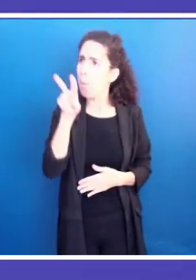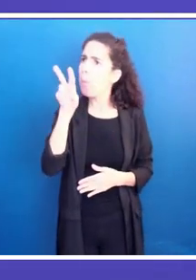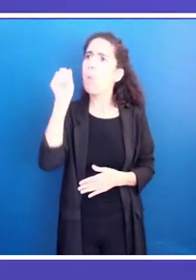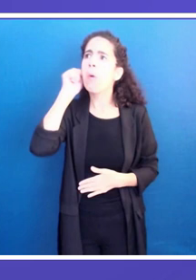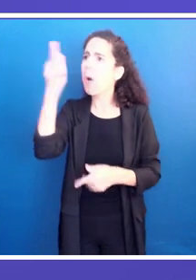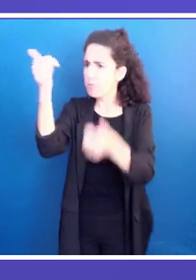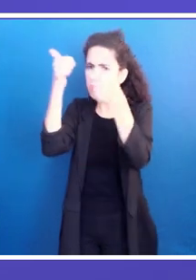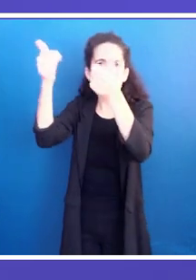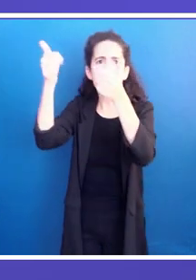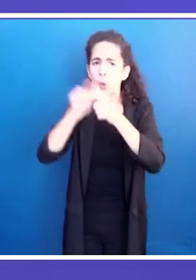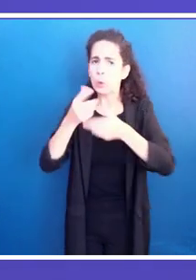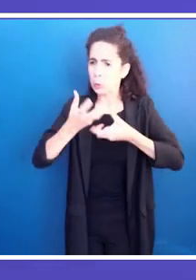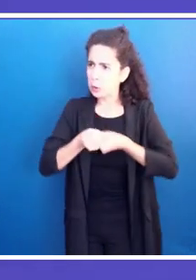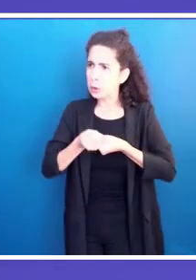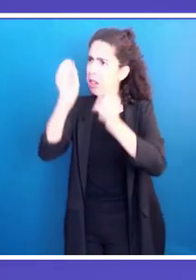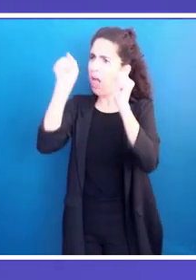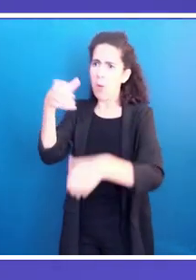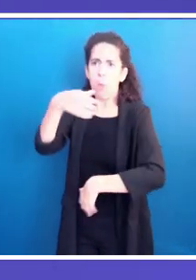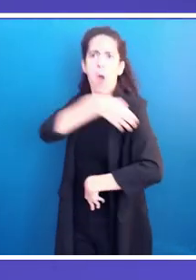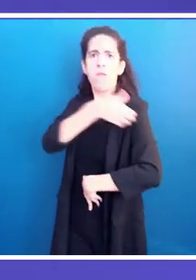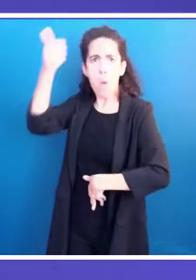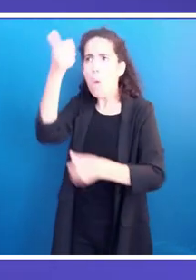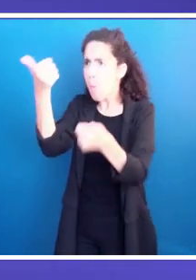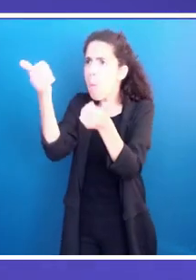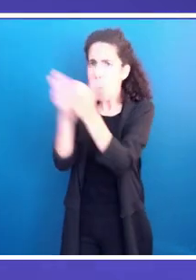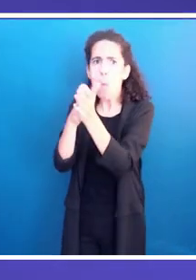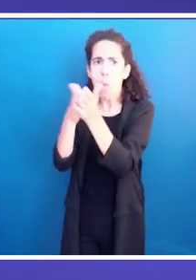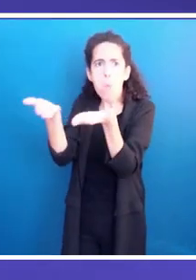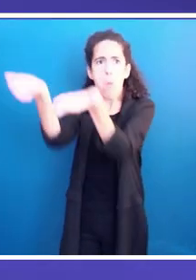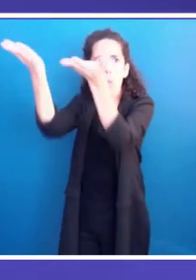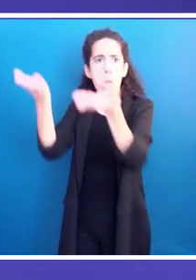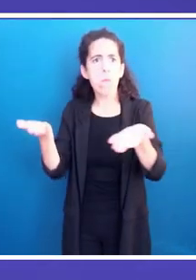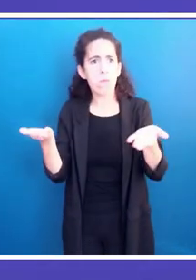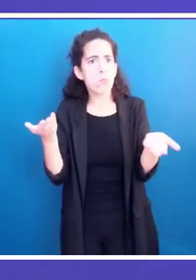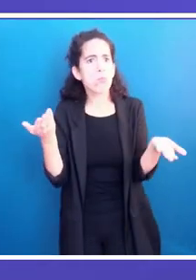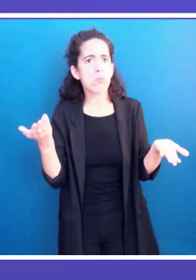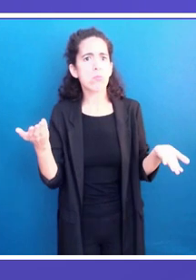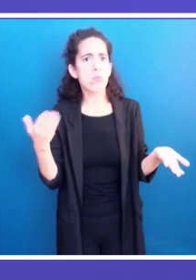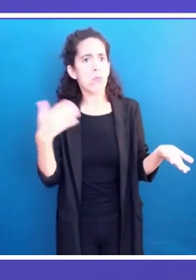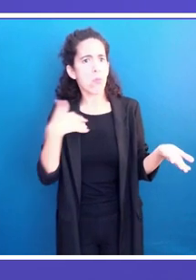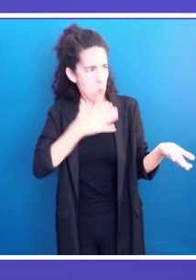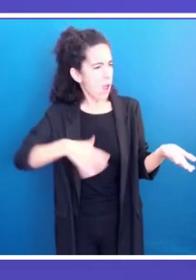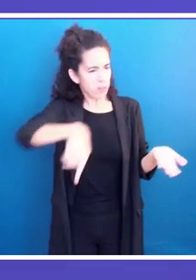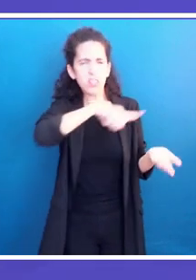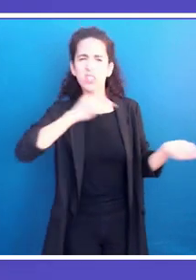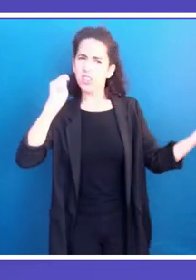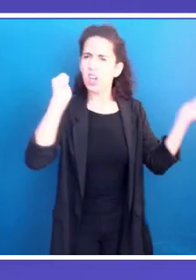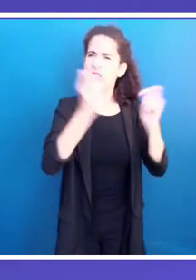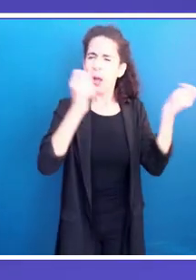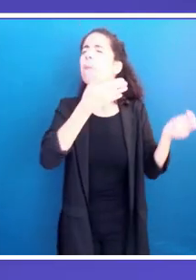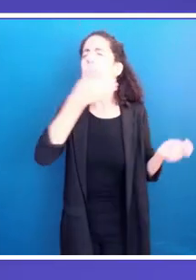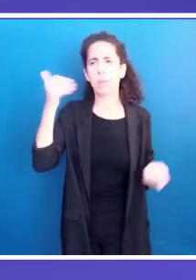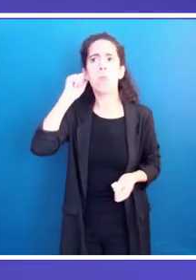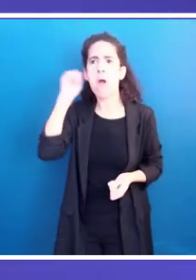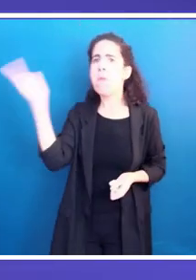framework, I would like to highlight the different achievements that we have achieved as part of our